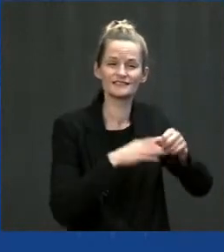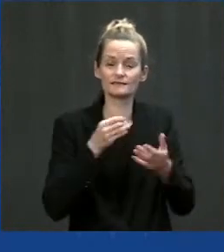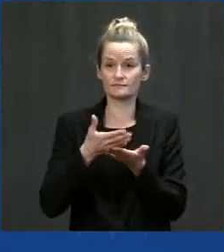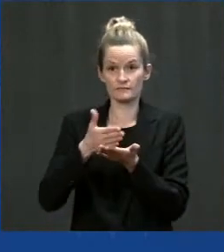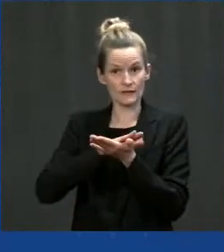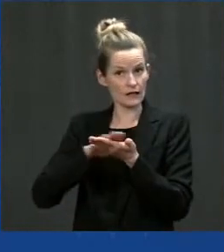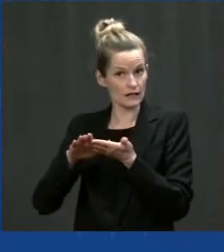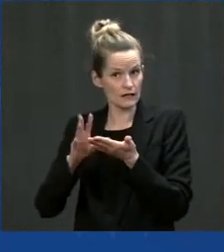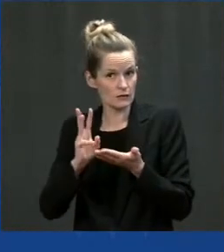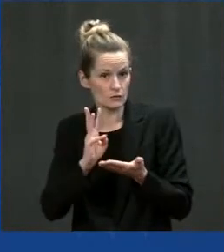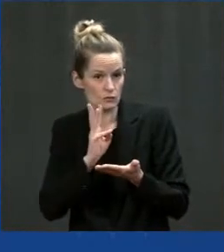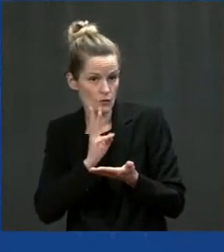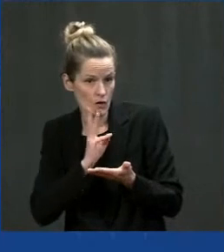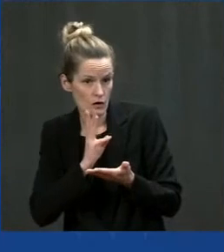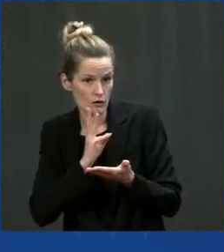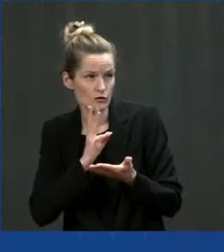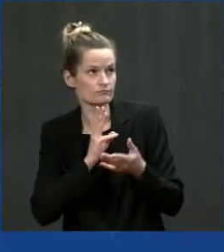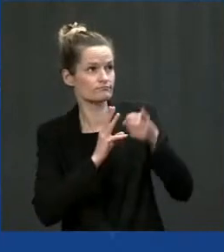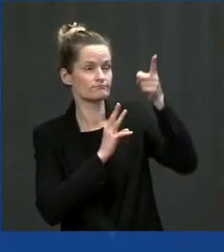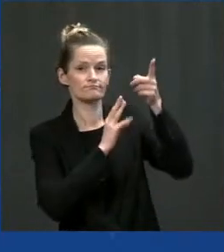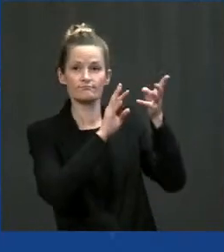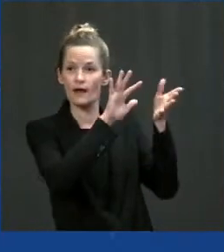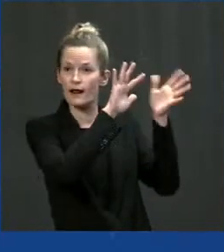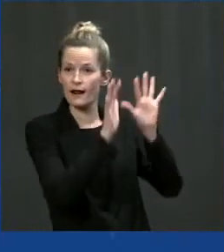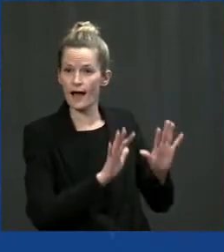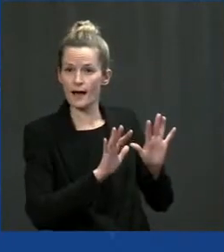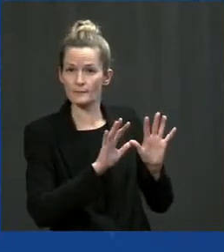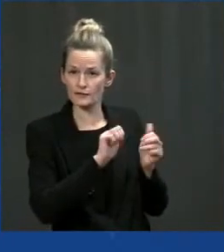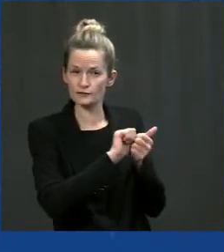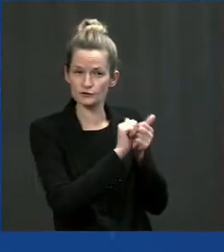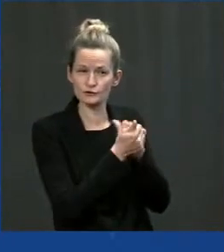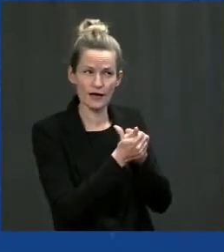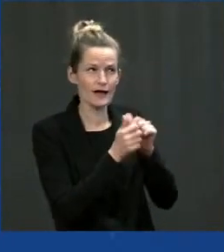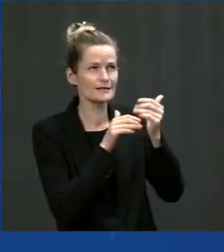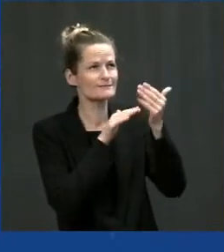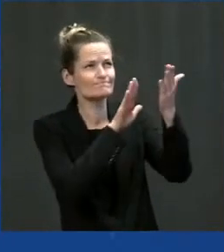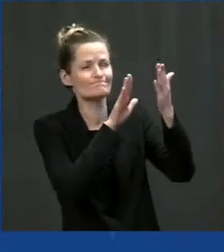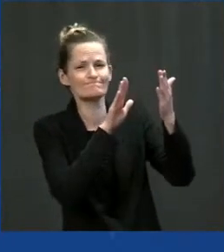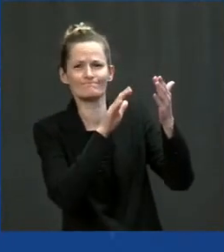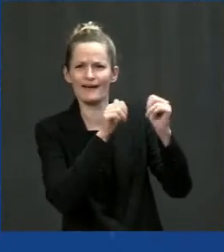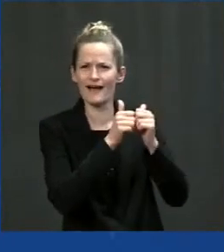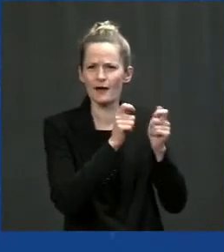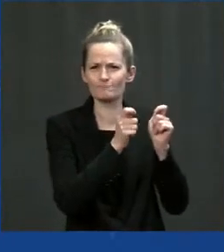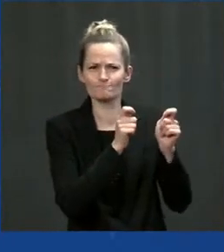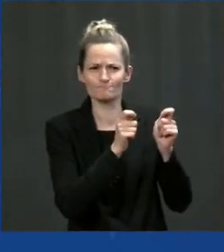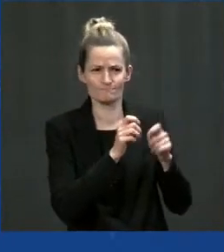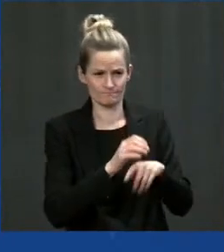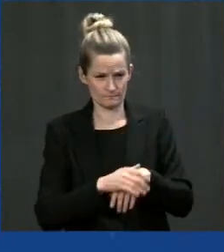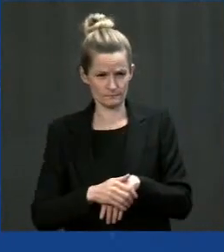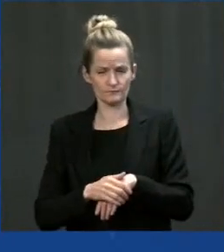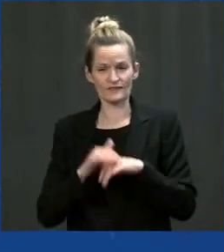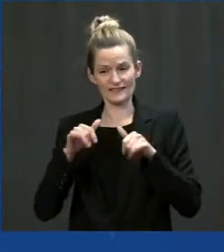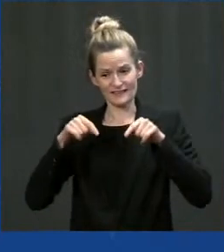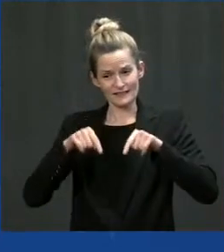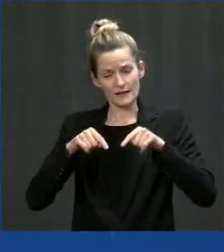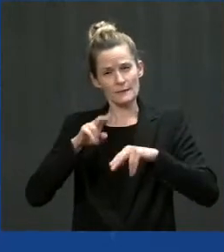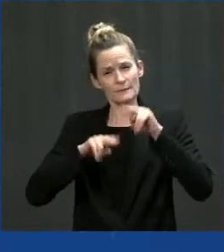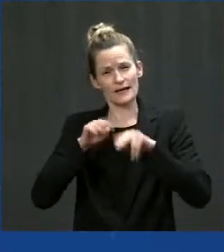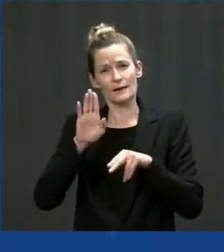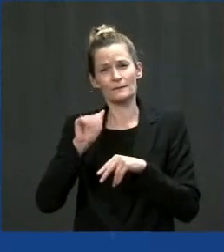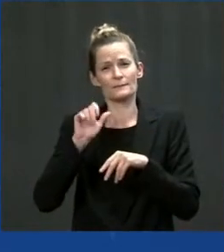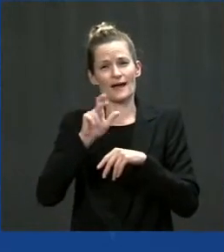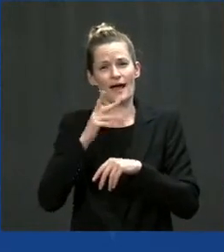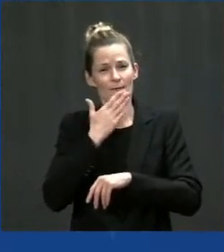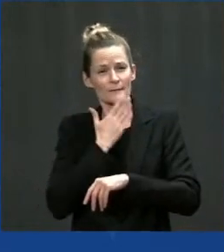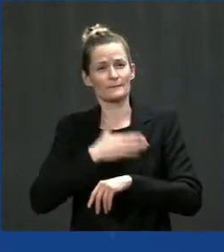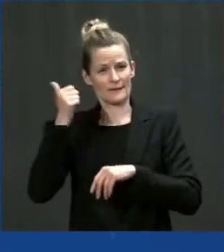better than ever before. Across America, more than 45,000 bridges are structurally deficient.